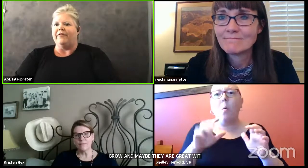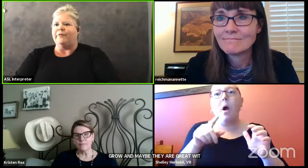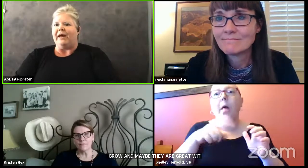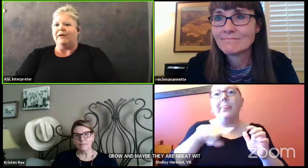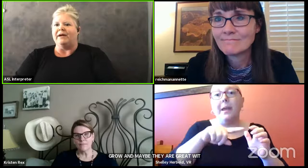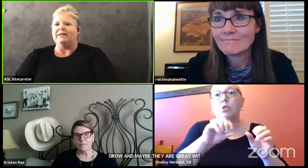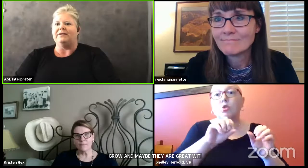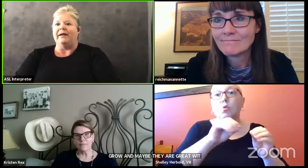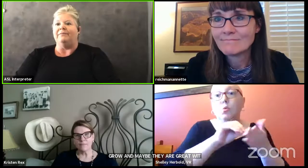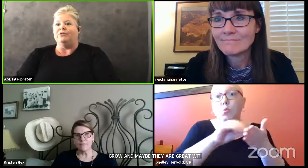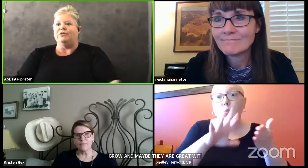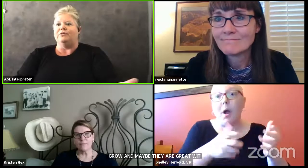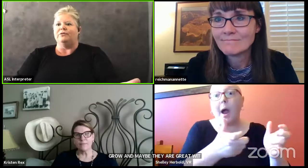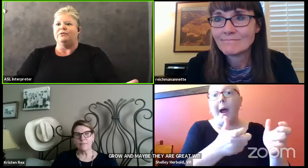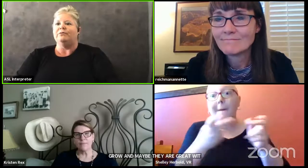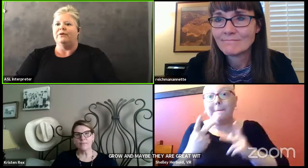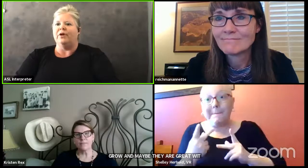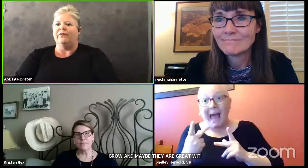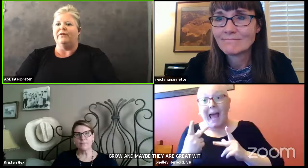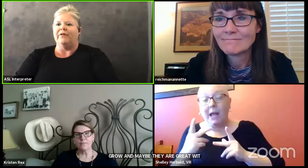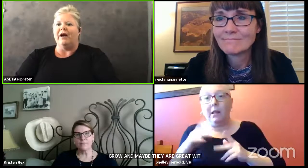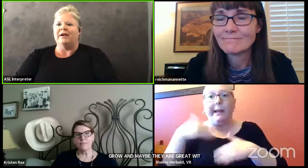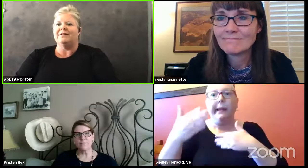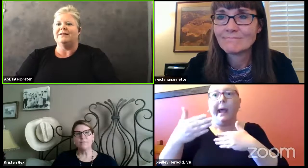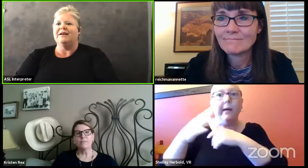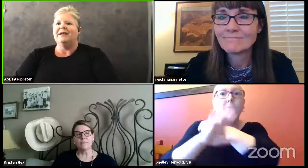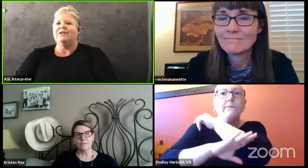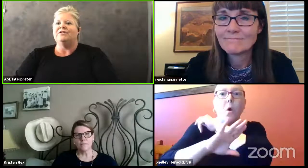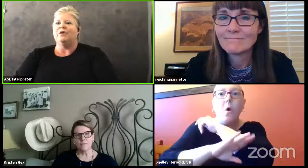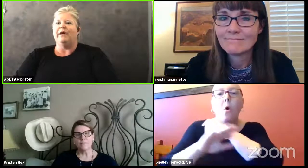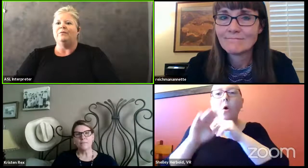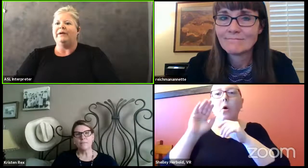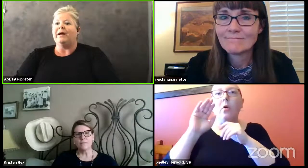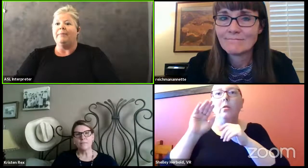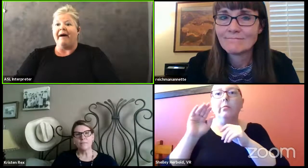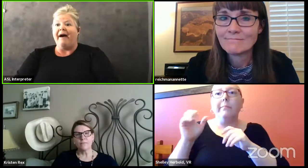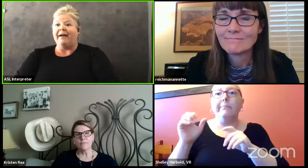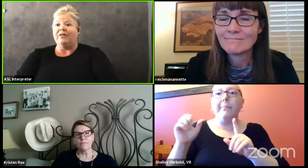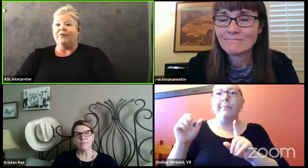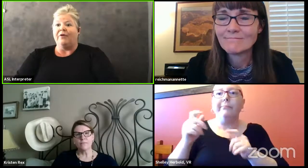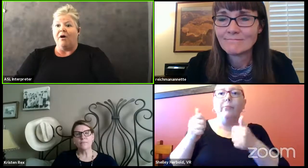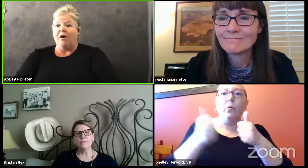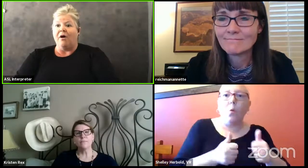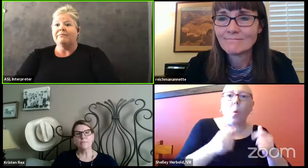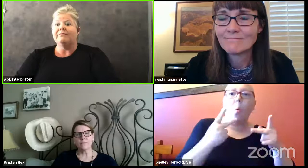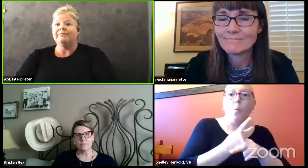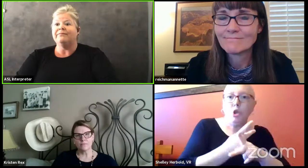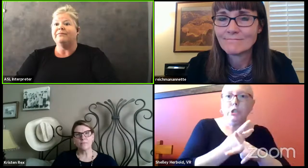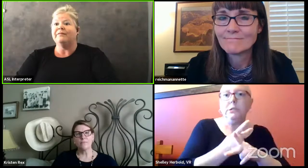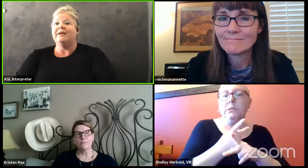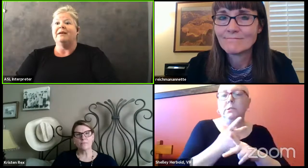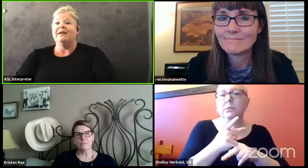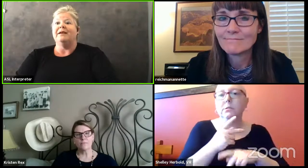of parents and due to the COVID virus. So when we come back in the fall.